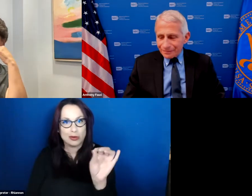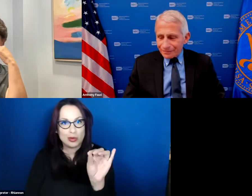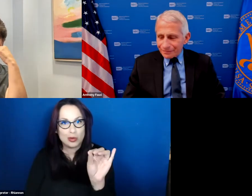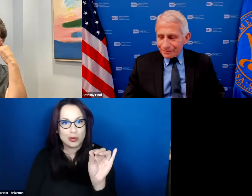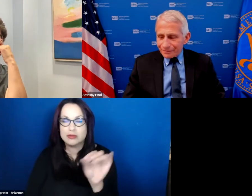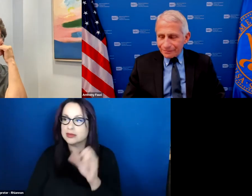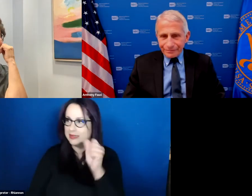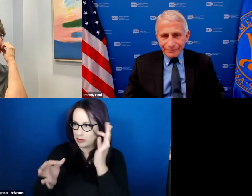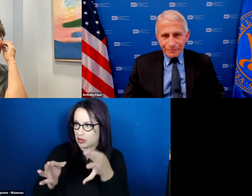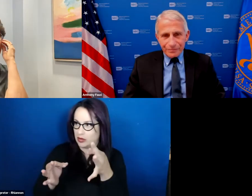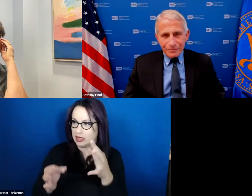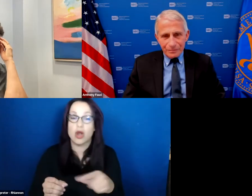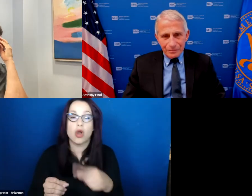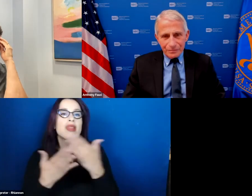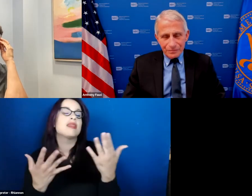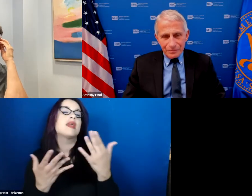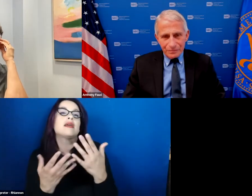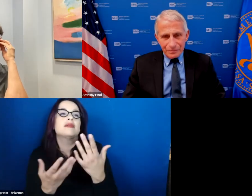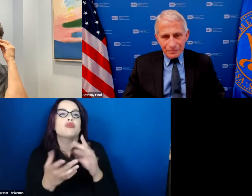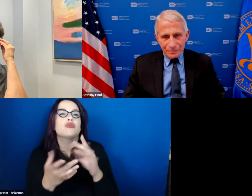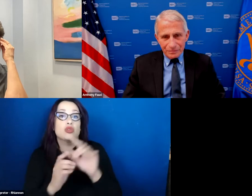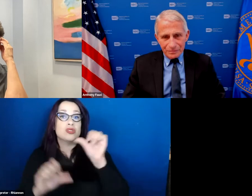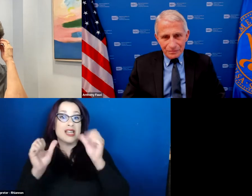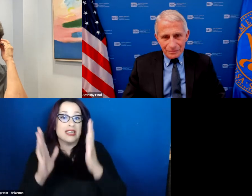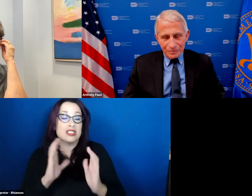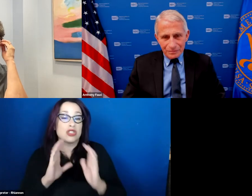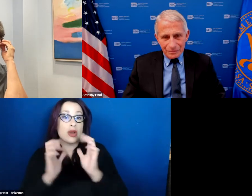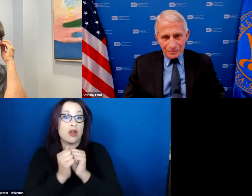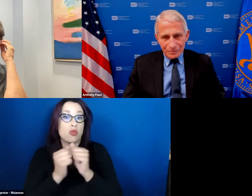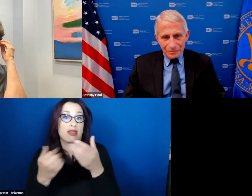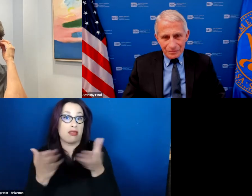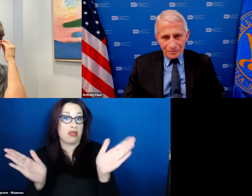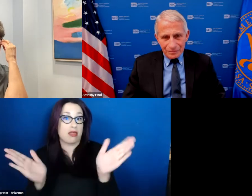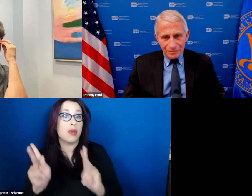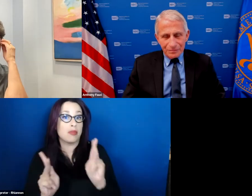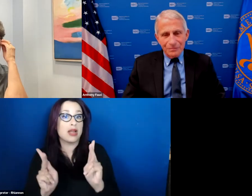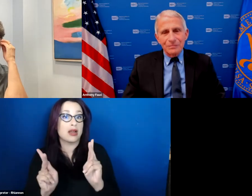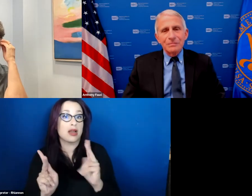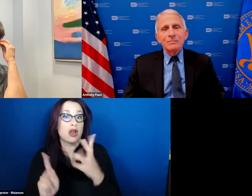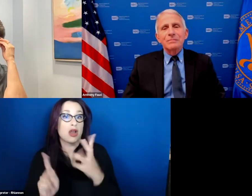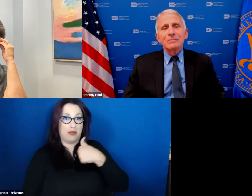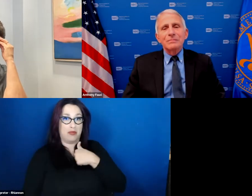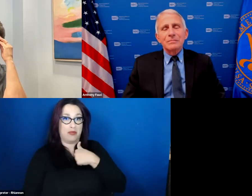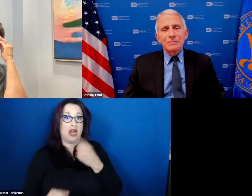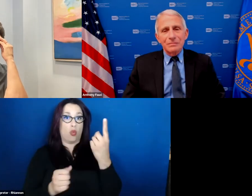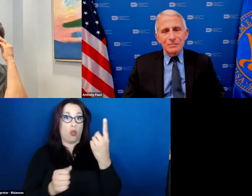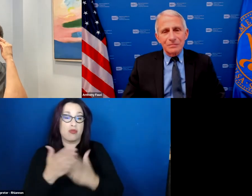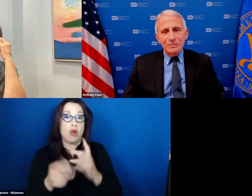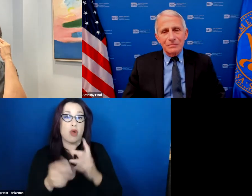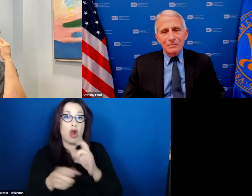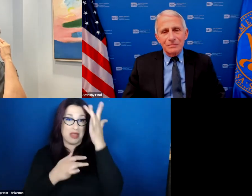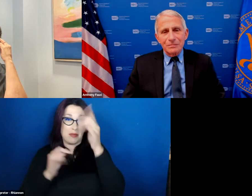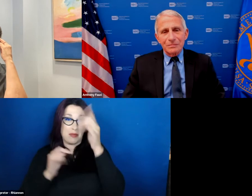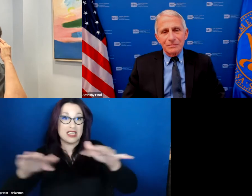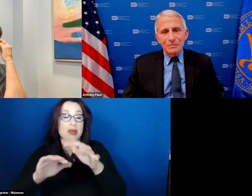communicating to the public for me a part of the pandemic has been communicating to family and neighbors and